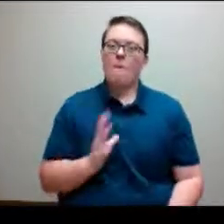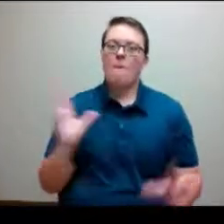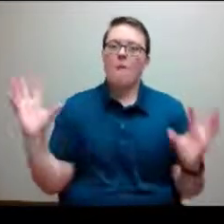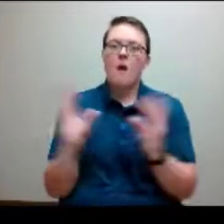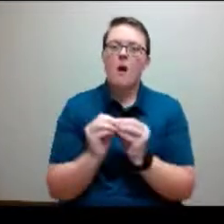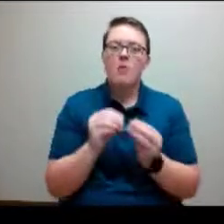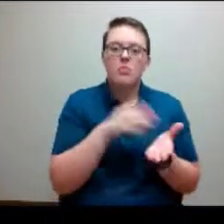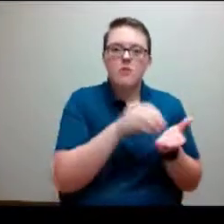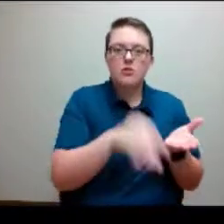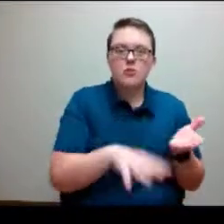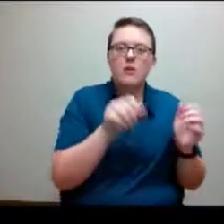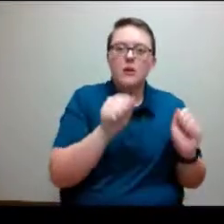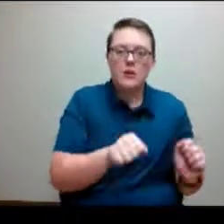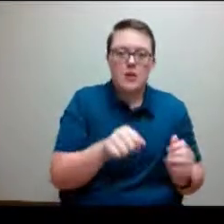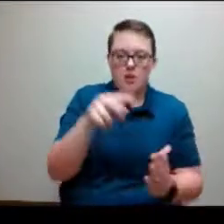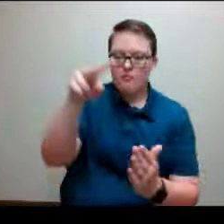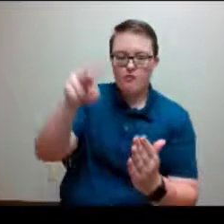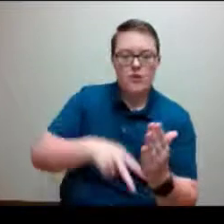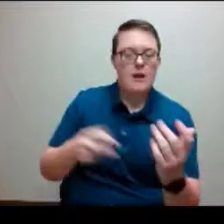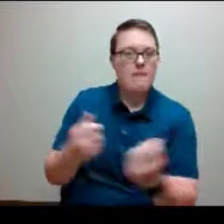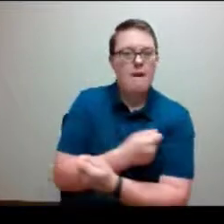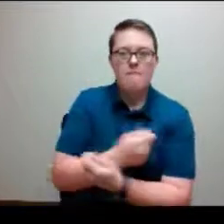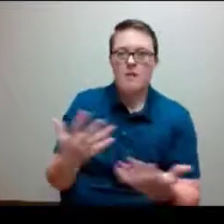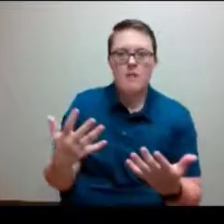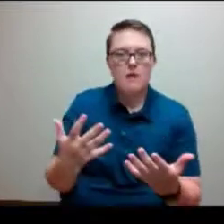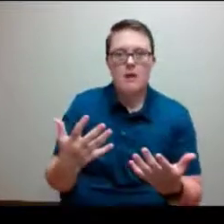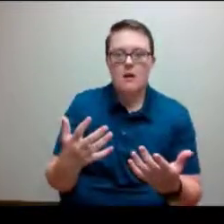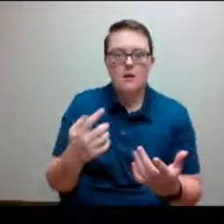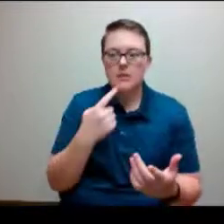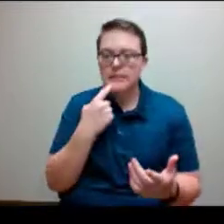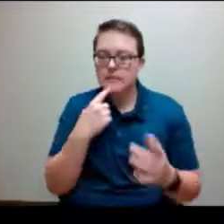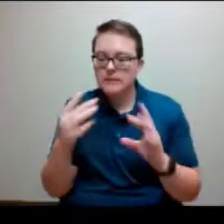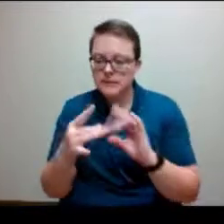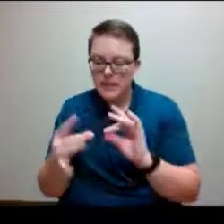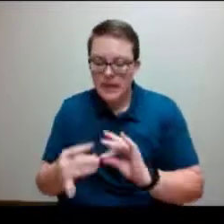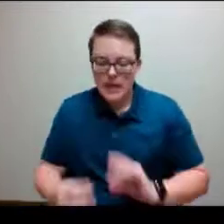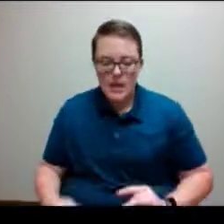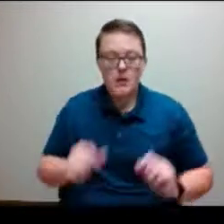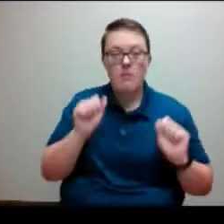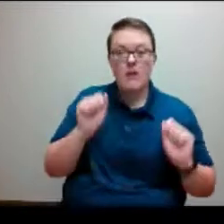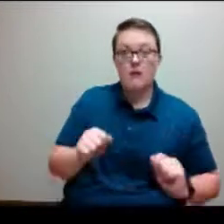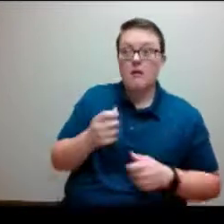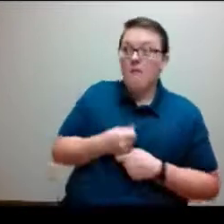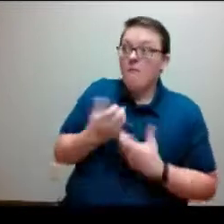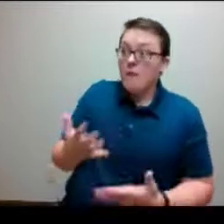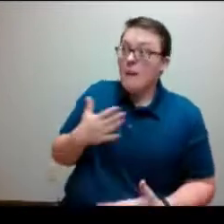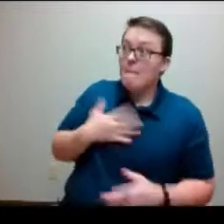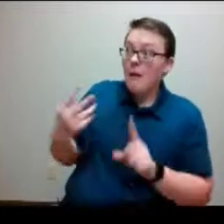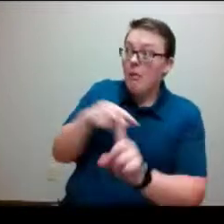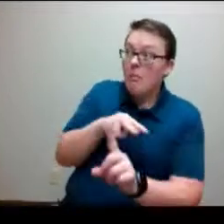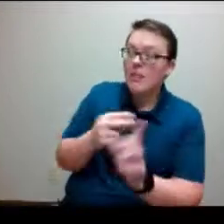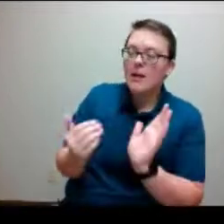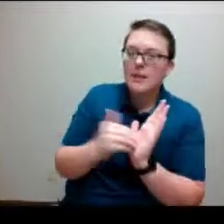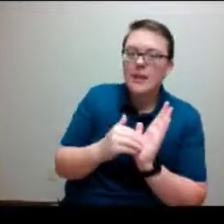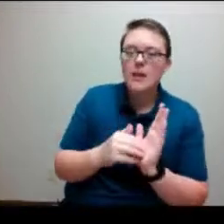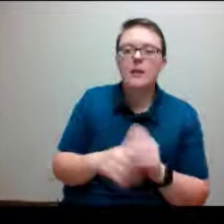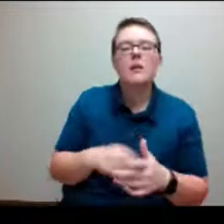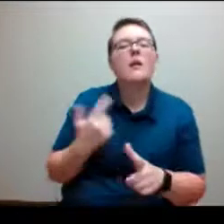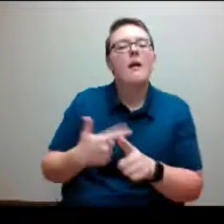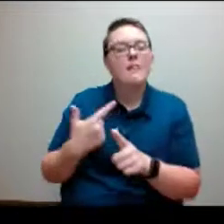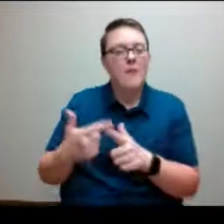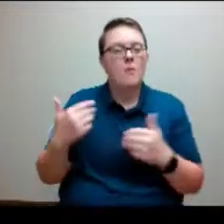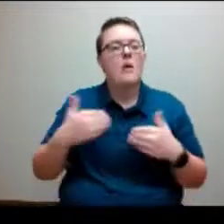has been said. get to share their perspective one more time. And then a determination is made on if they did or did not violate the school